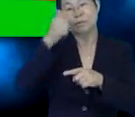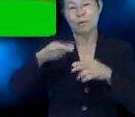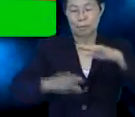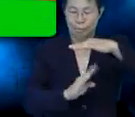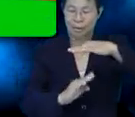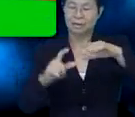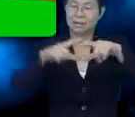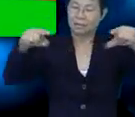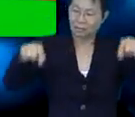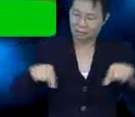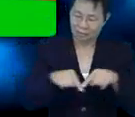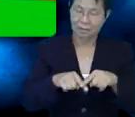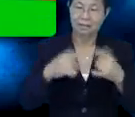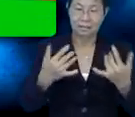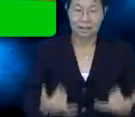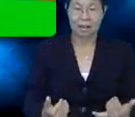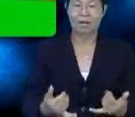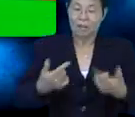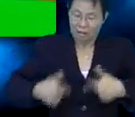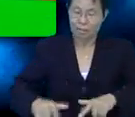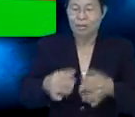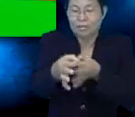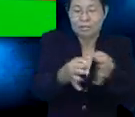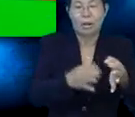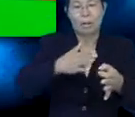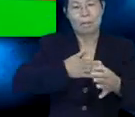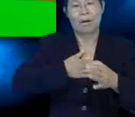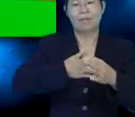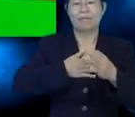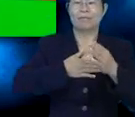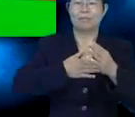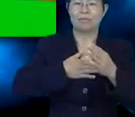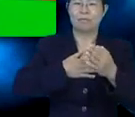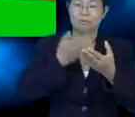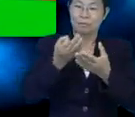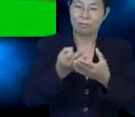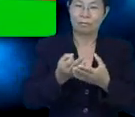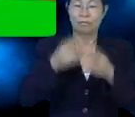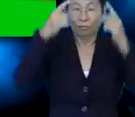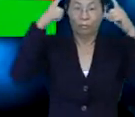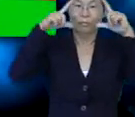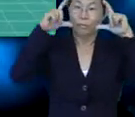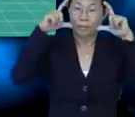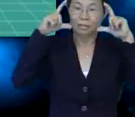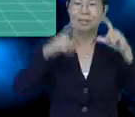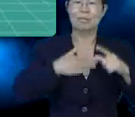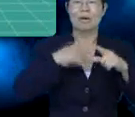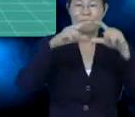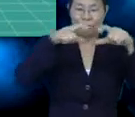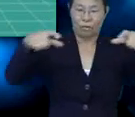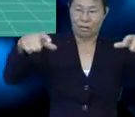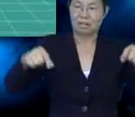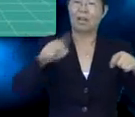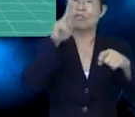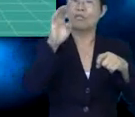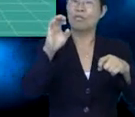my base is a rectangle. Now, let me describe my features. This